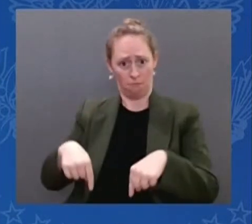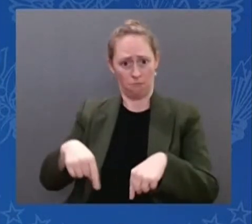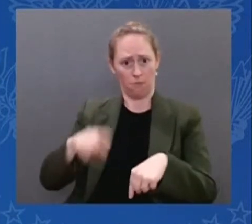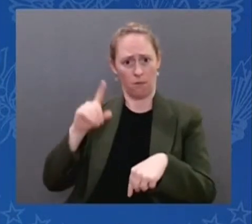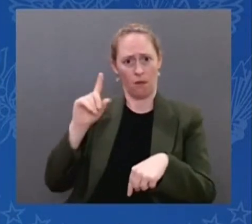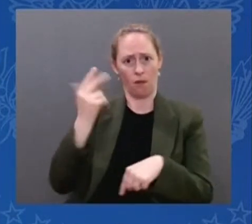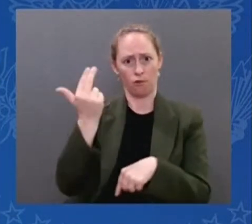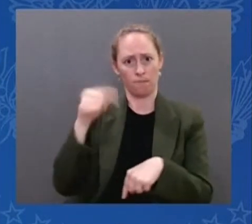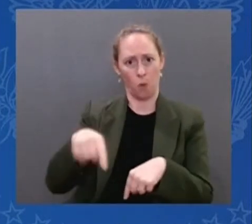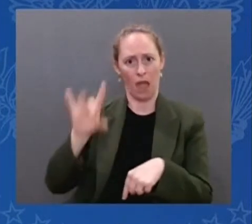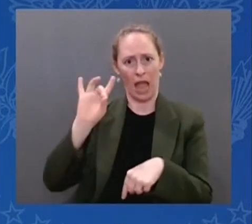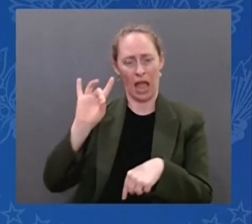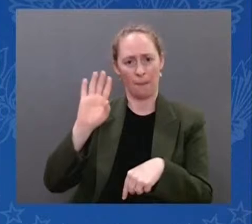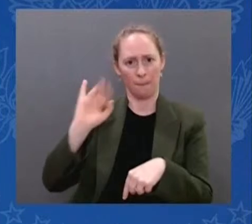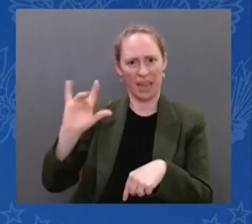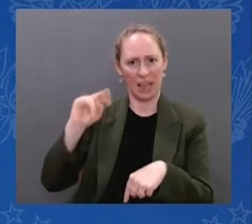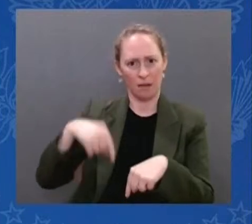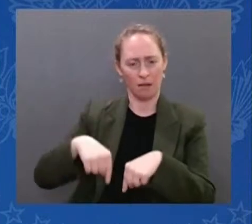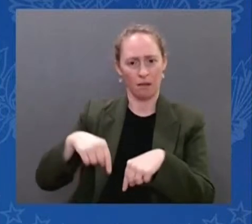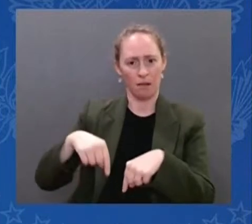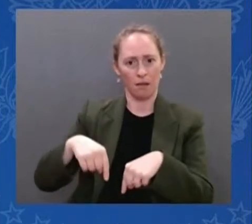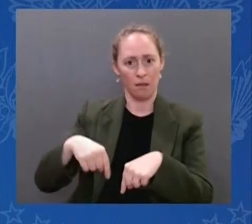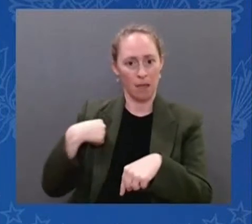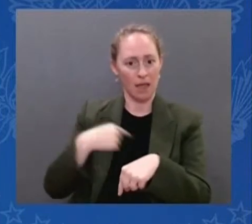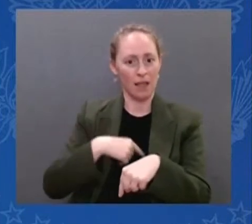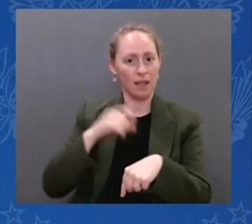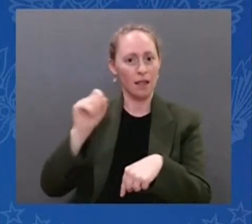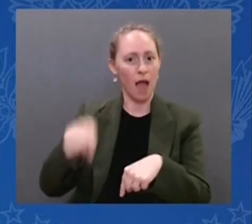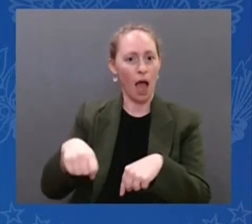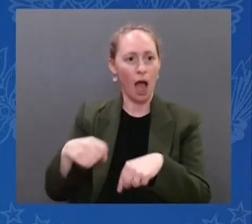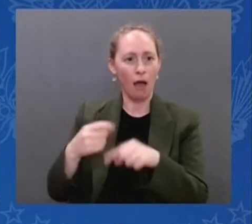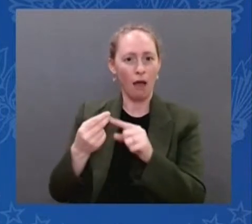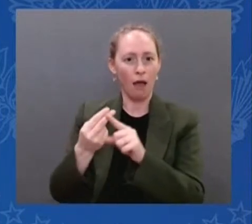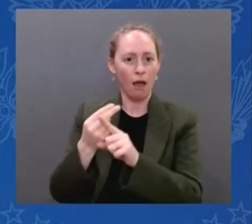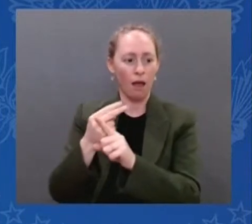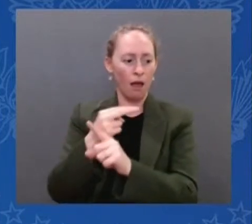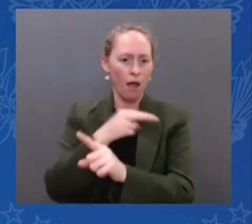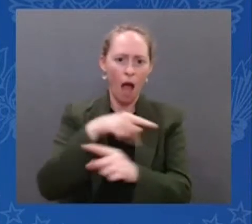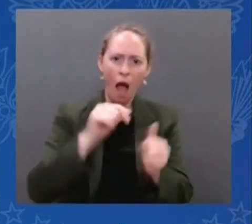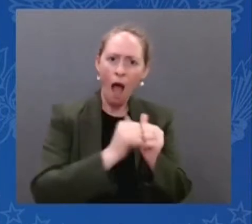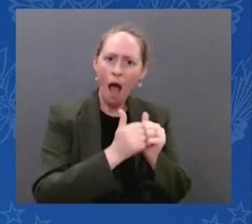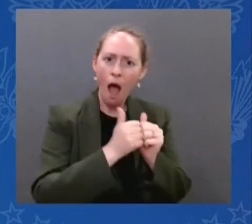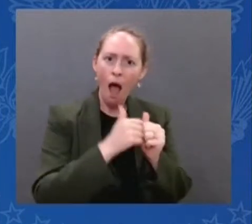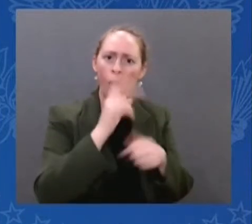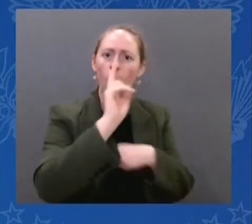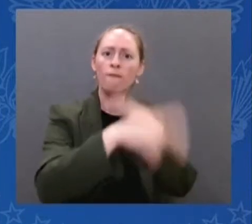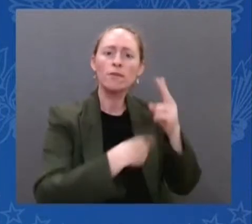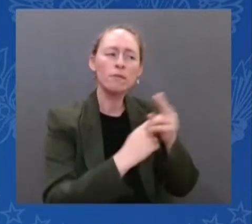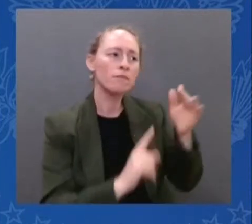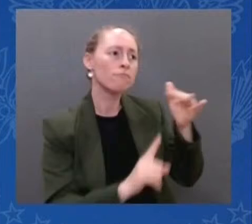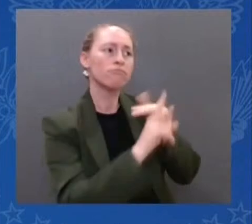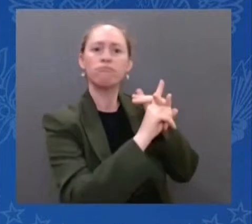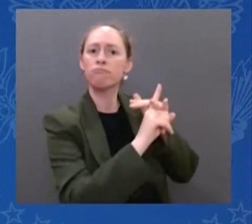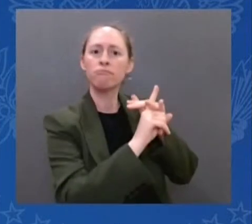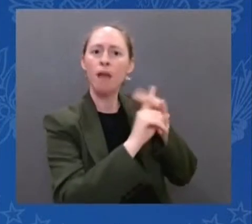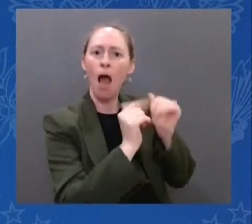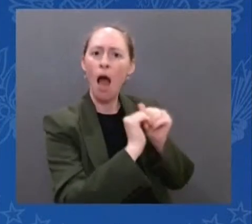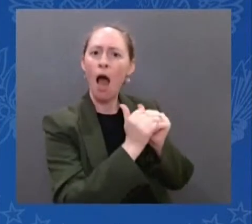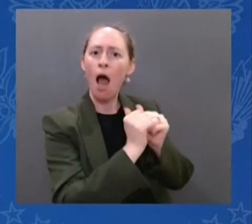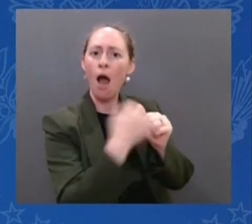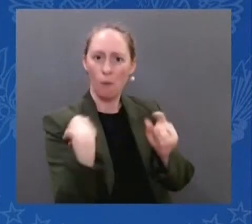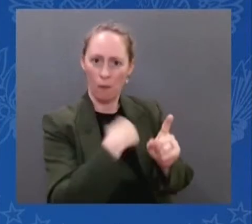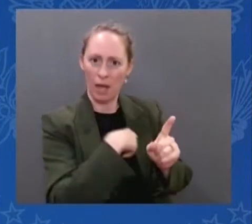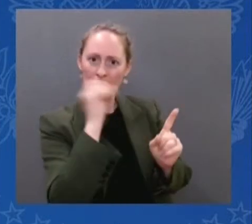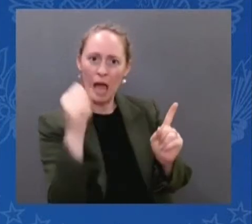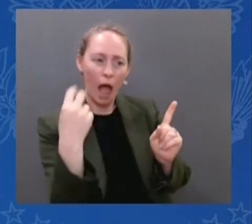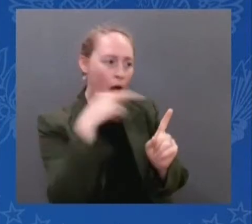is the discovery that we are making with this. We're There's another thing that you're going to find with this telescope.